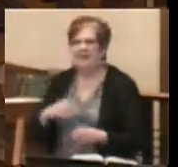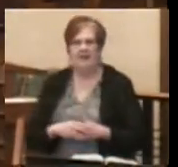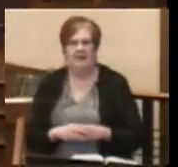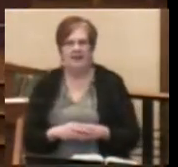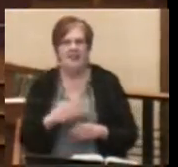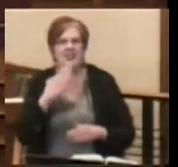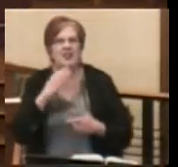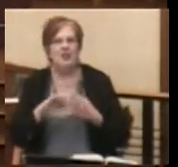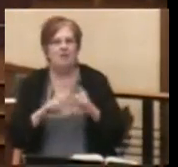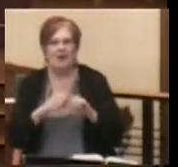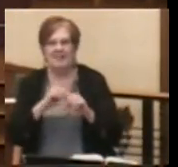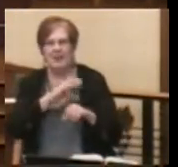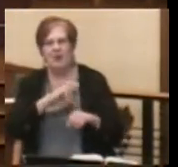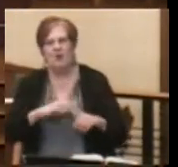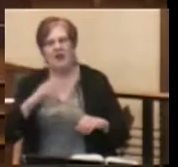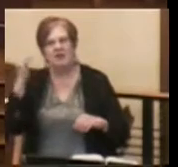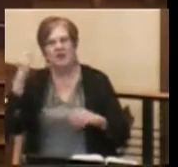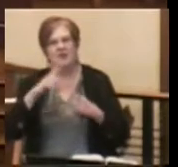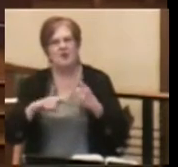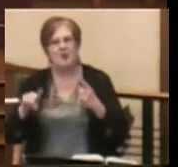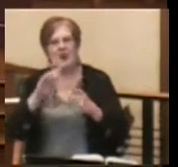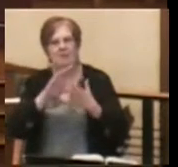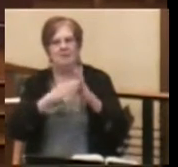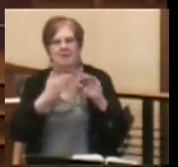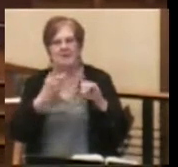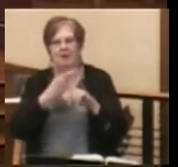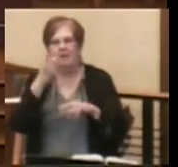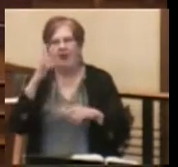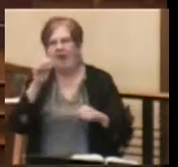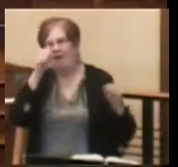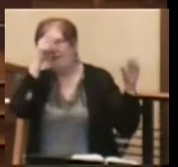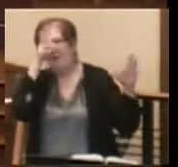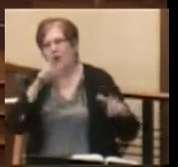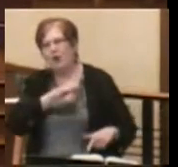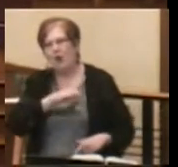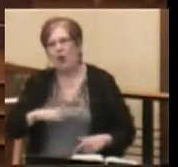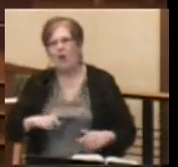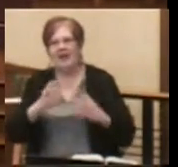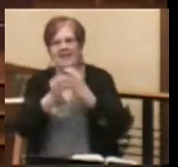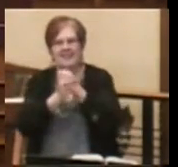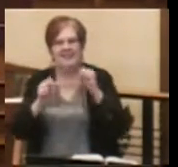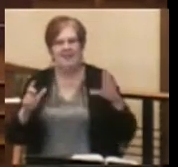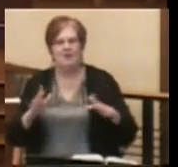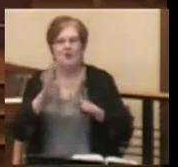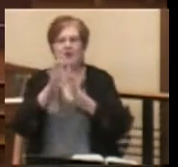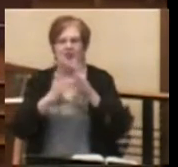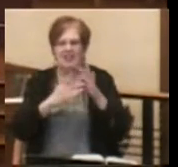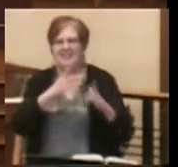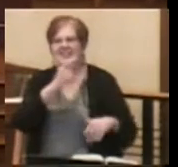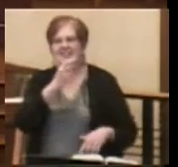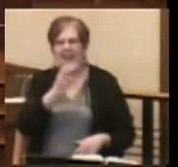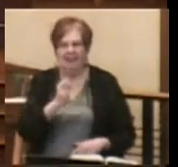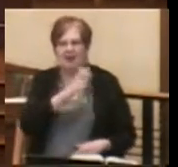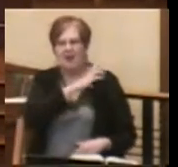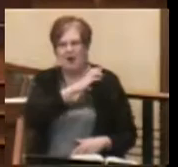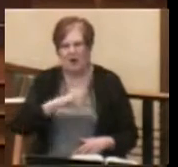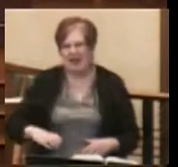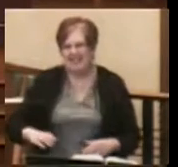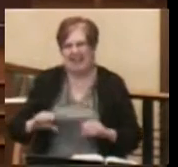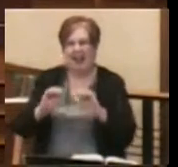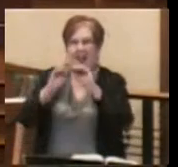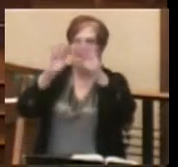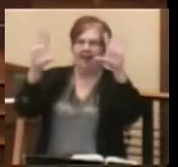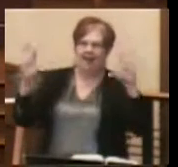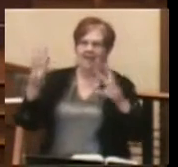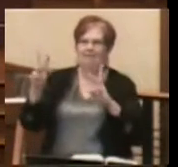Dear friends in Christ, grace to you and peace from God our Father and our Lord and Savior, Jesus the Christ, the light of the world.